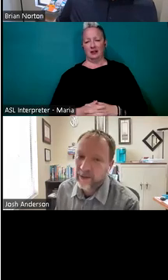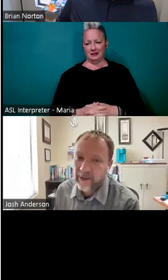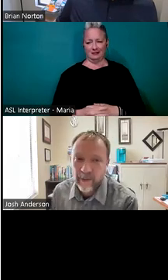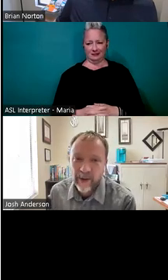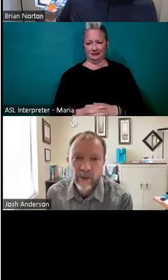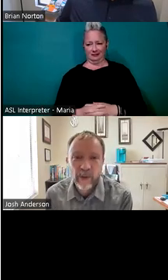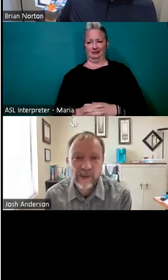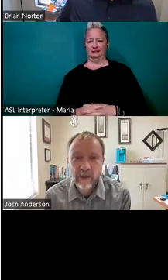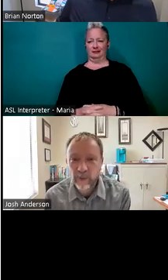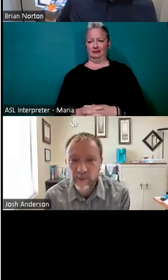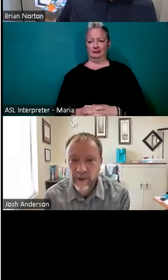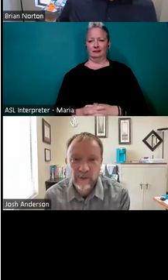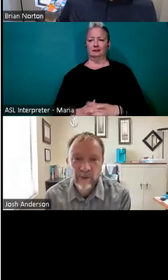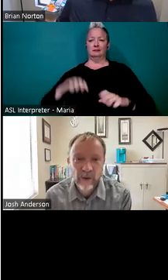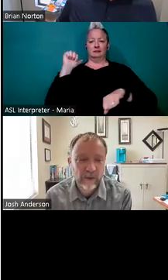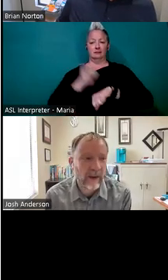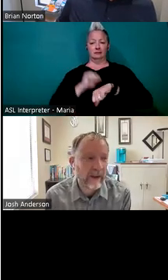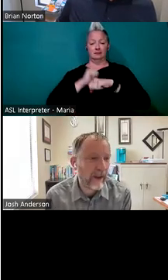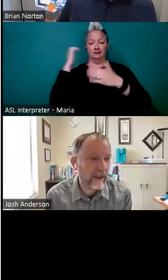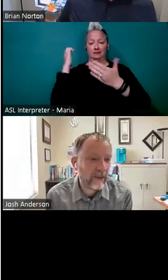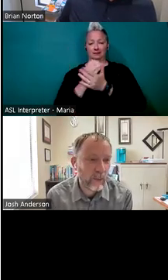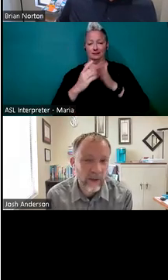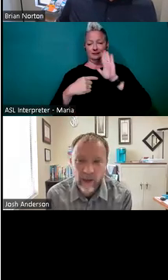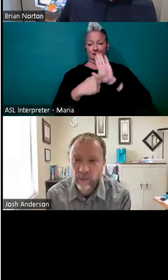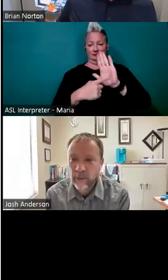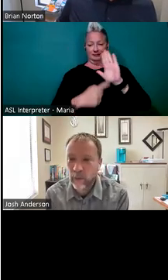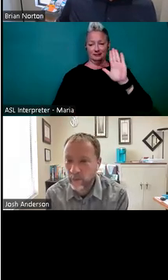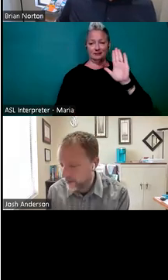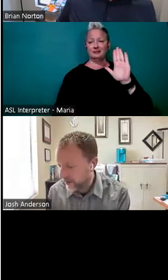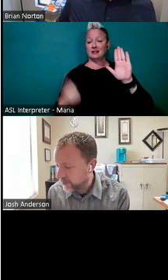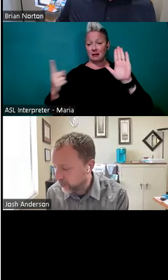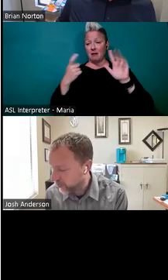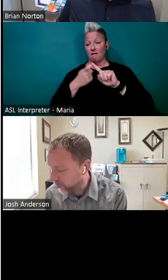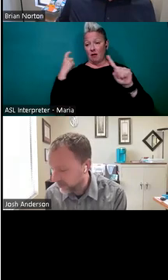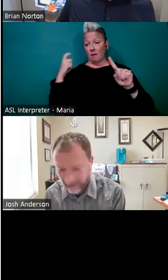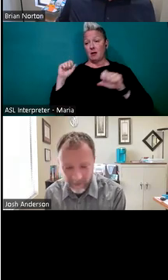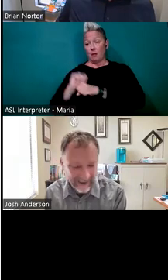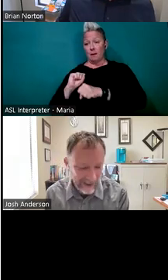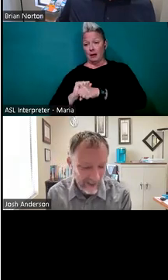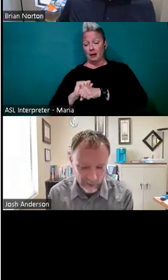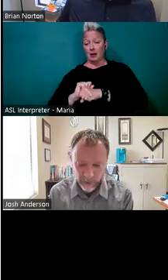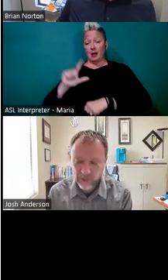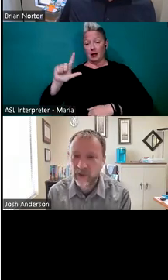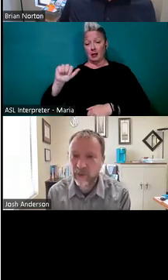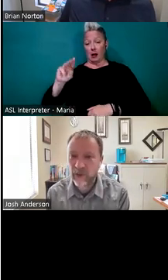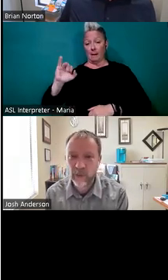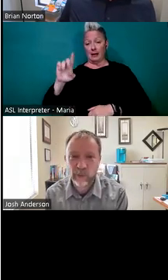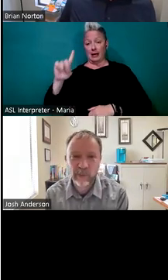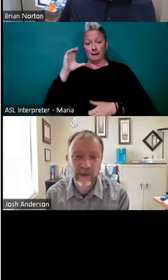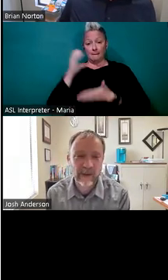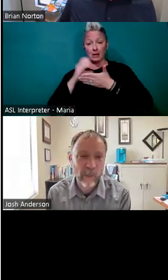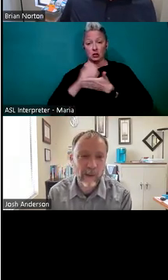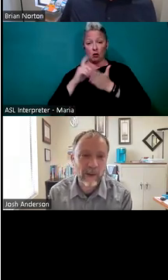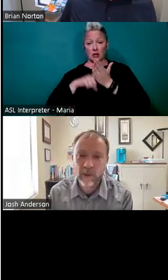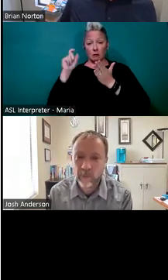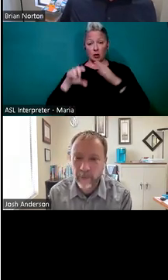Uh, laminated photo examples of correct shelf stocking. As someone that came from employment, I can tell you that laminated pictures of what's supposed